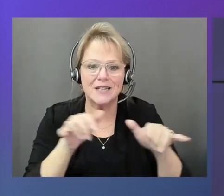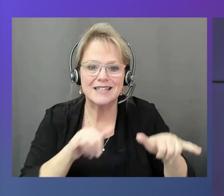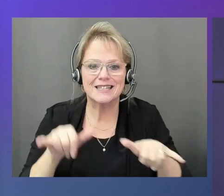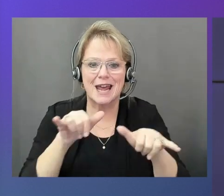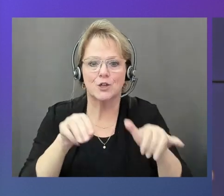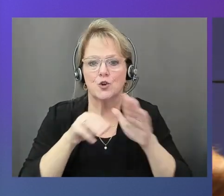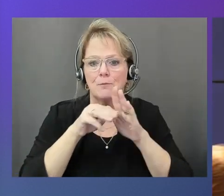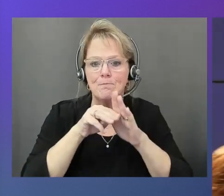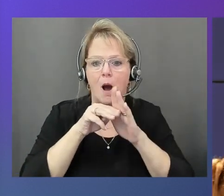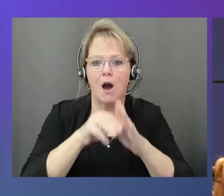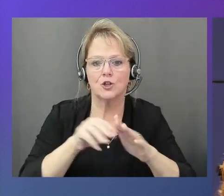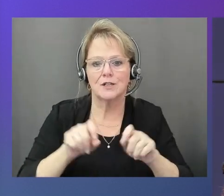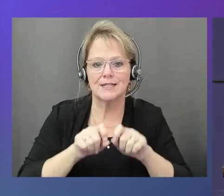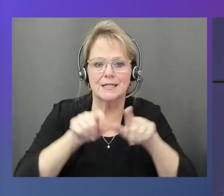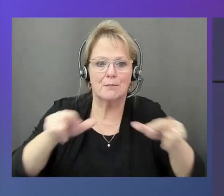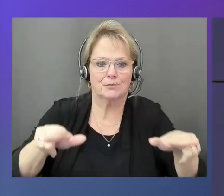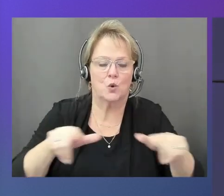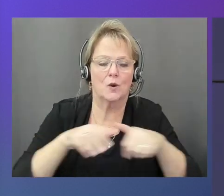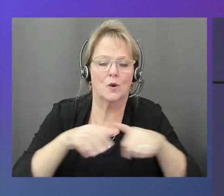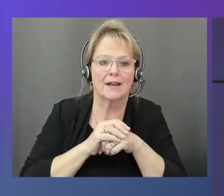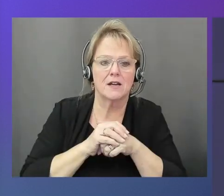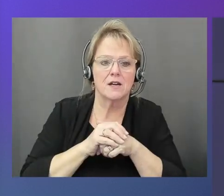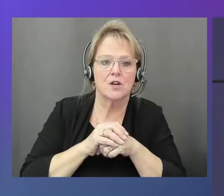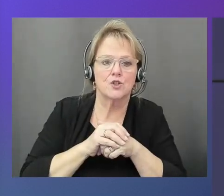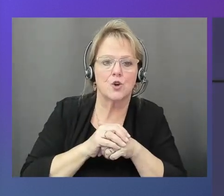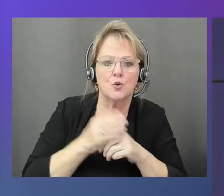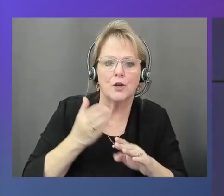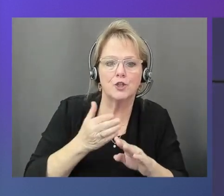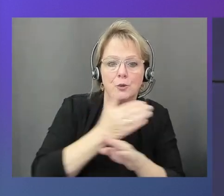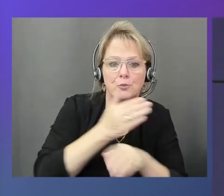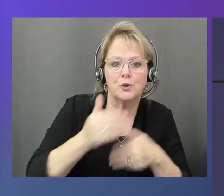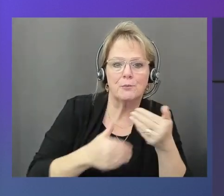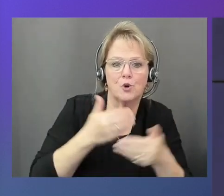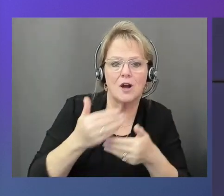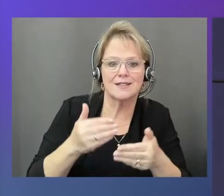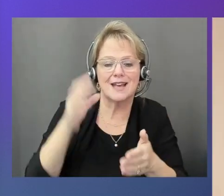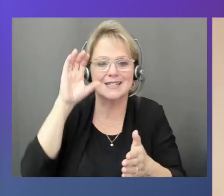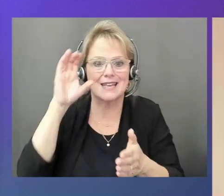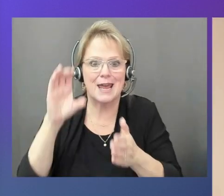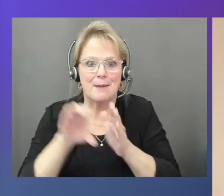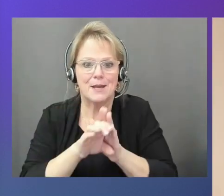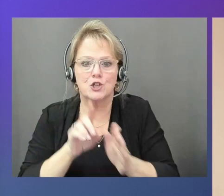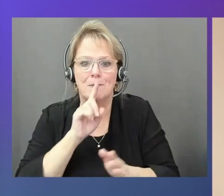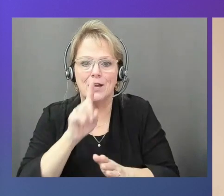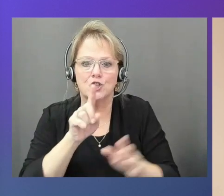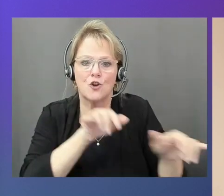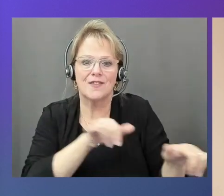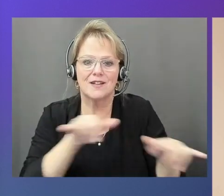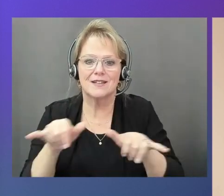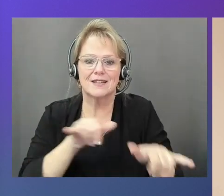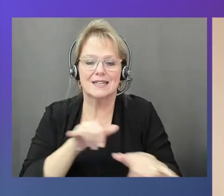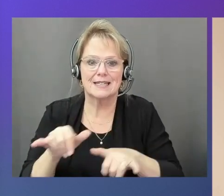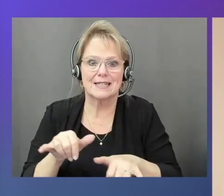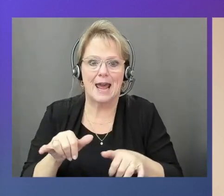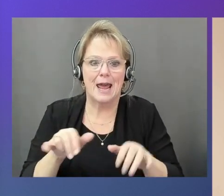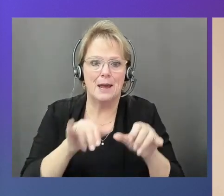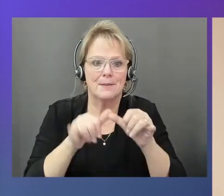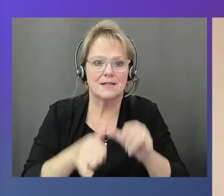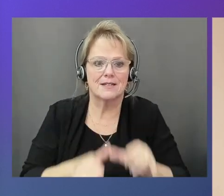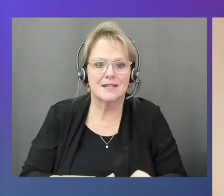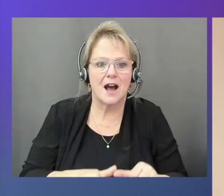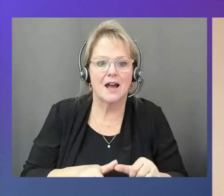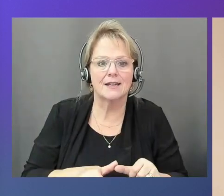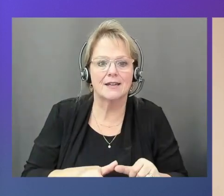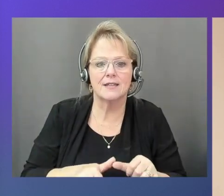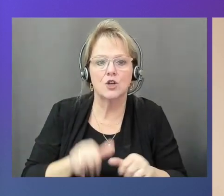to pre-process the image. That means that you want to make sure all of them are the right size. You don't have any outliers. Pre-processing can happen from the